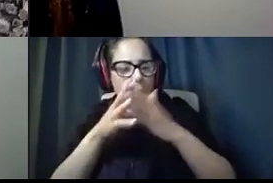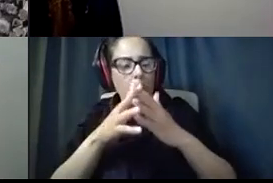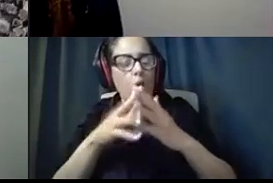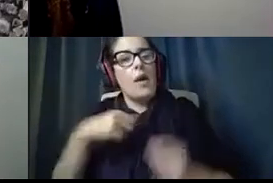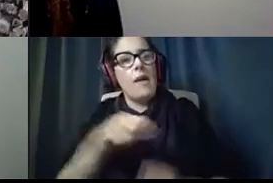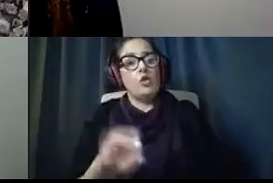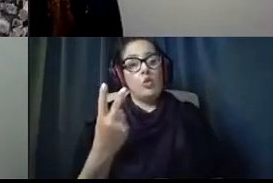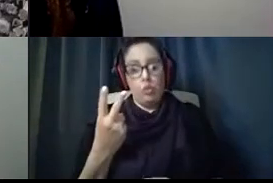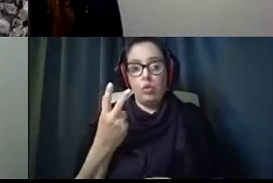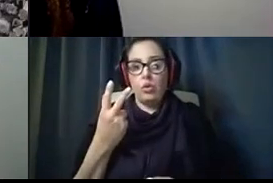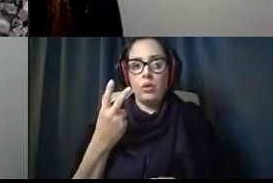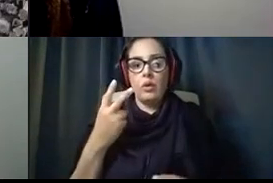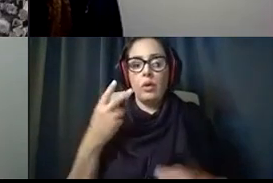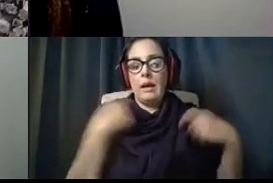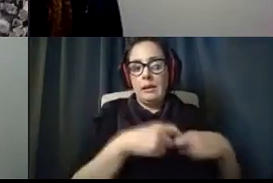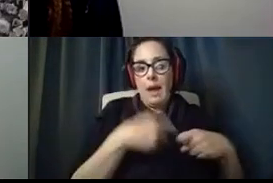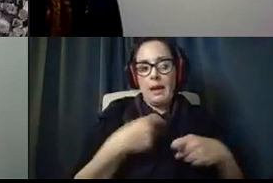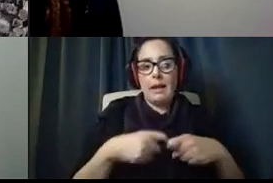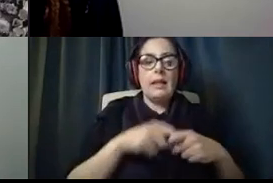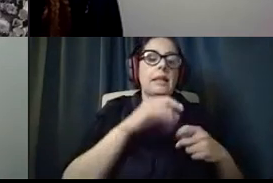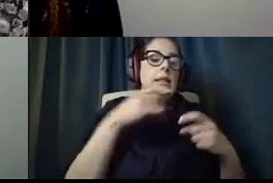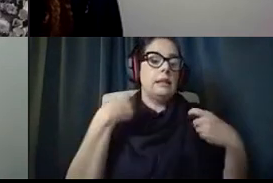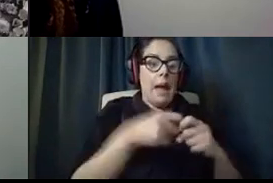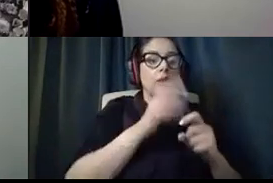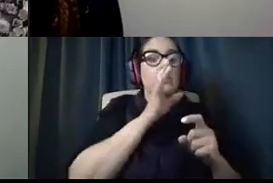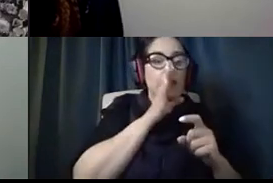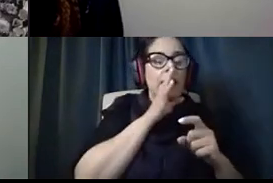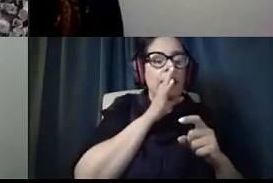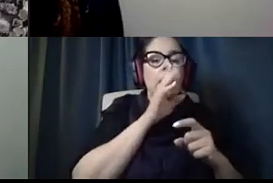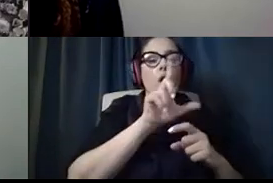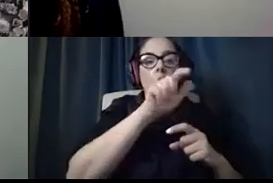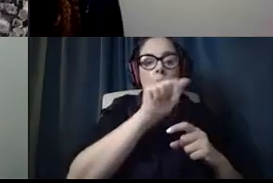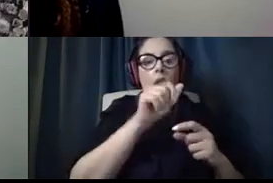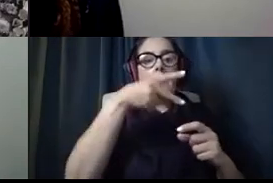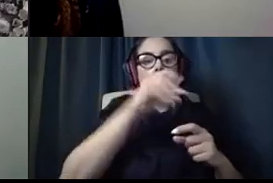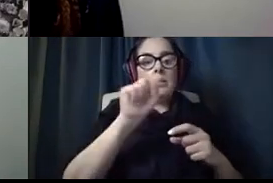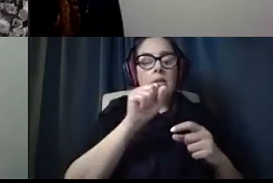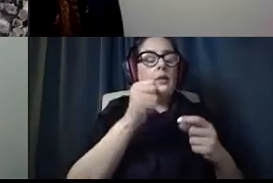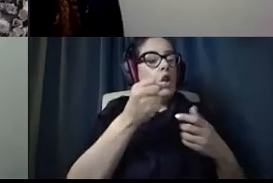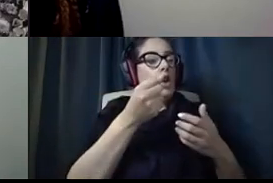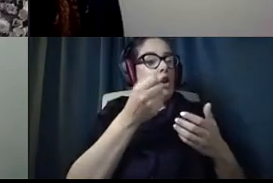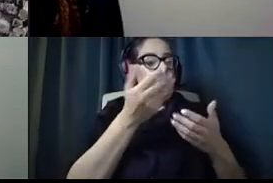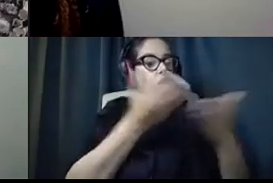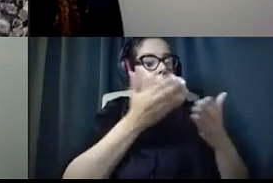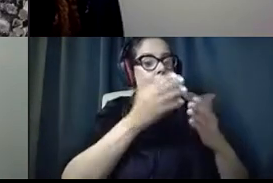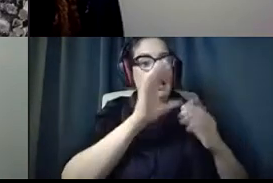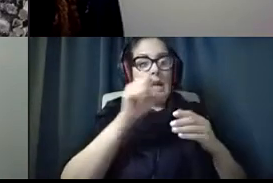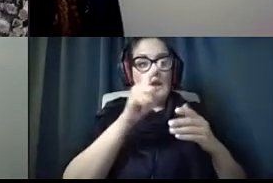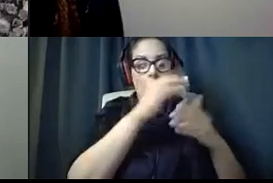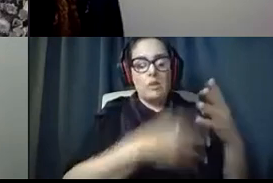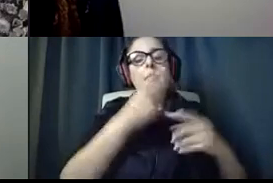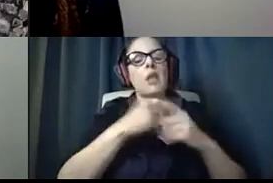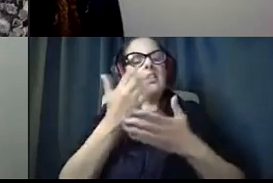two Hispanic, Spanish-speaking, low to no purchase of service caseloads, as well as African-American